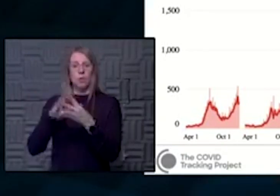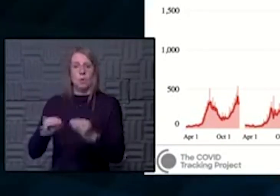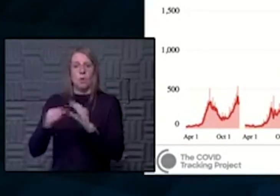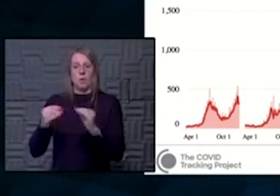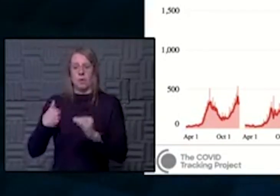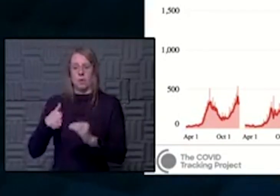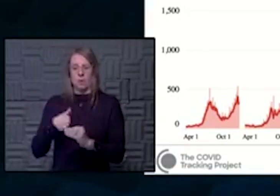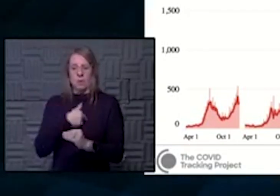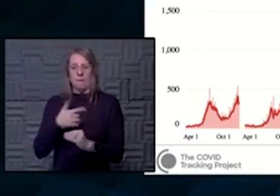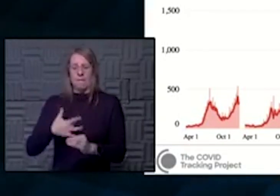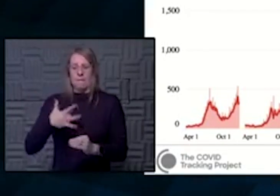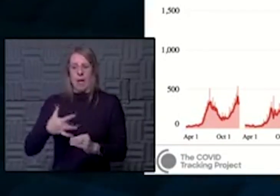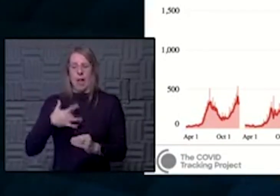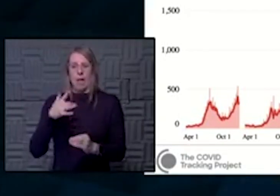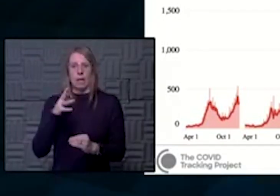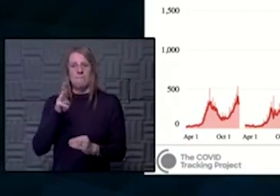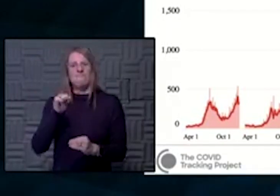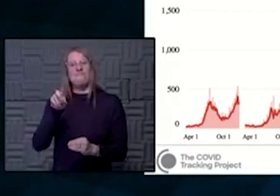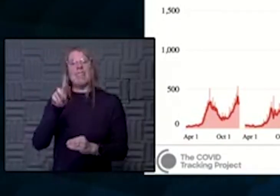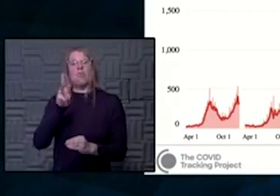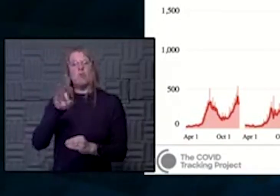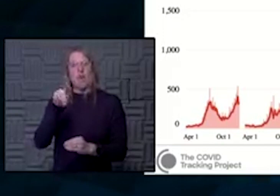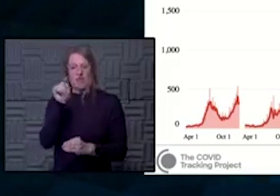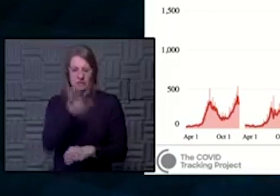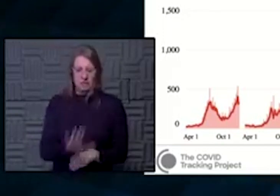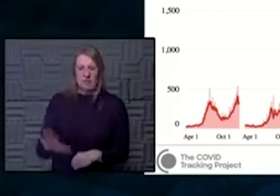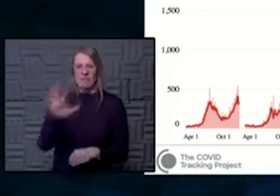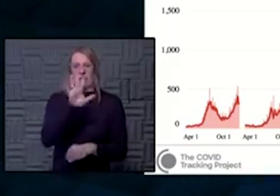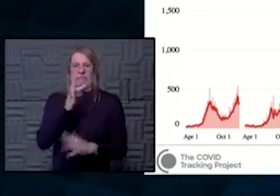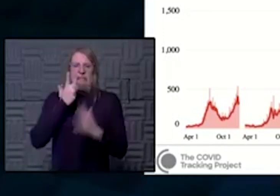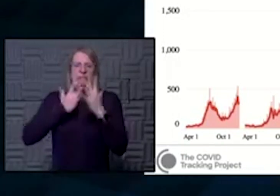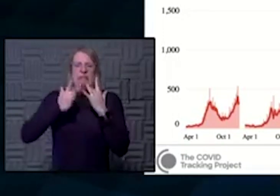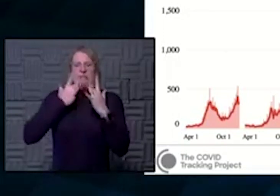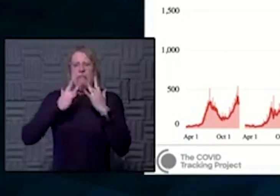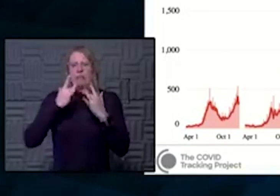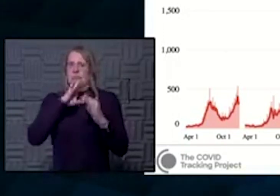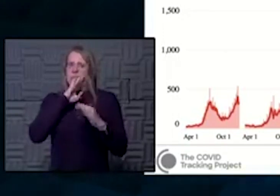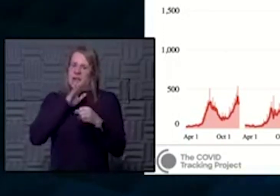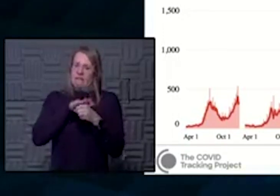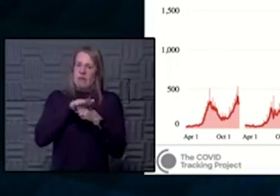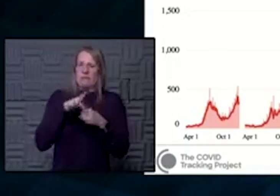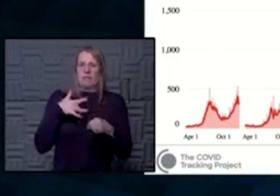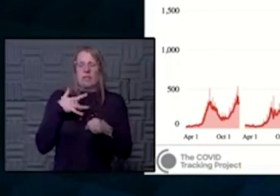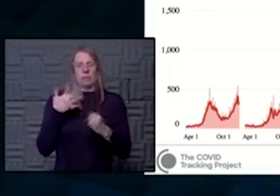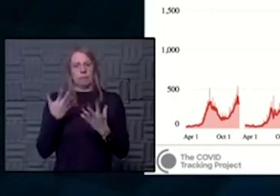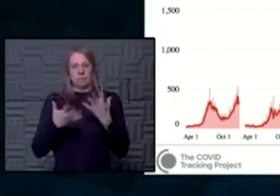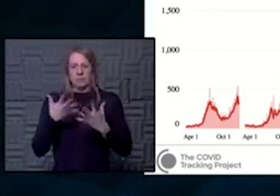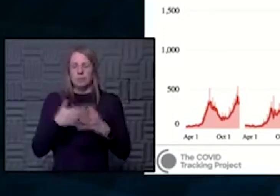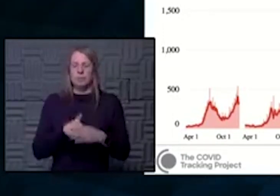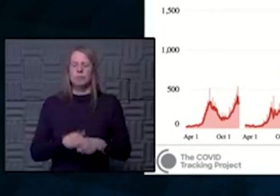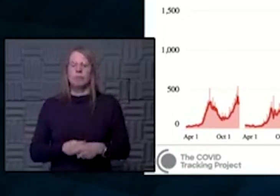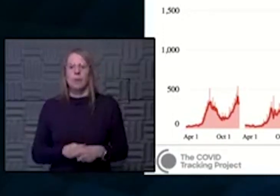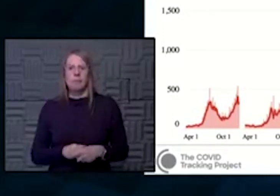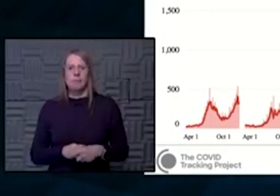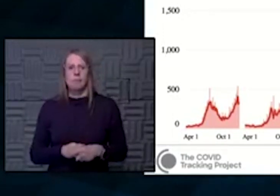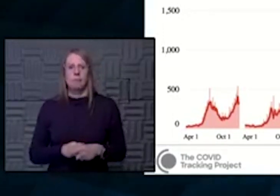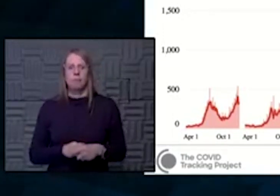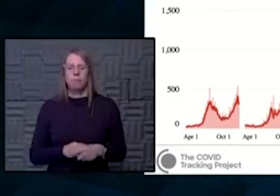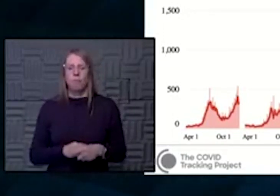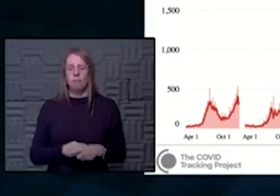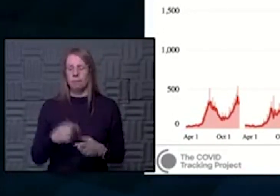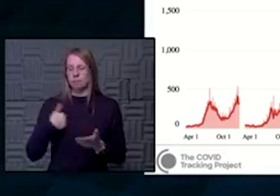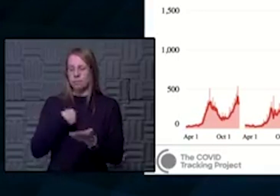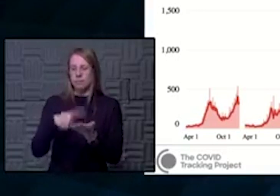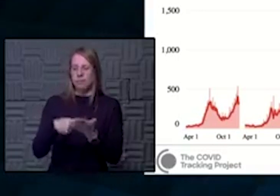across the Midwest, why we're feeling so much crunch and capacity. And we've spoken a number of times